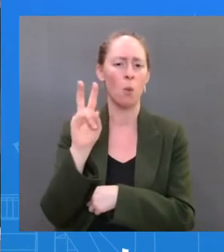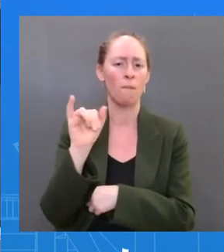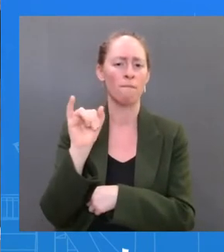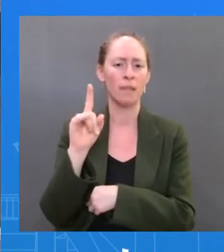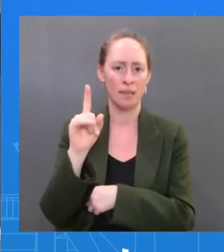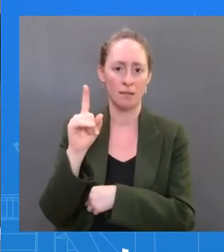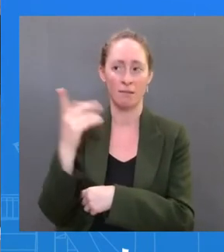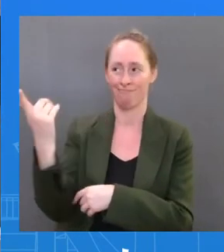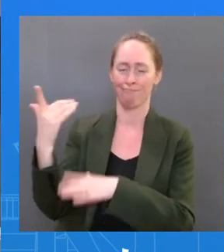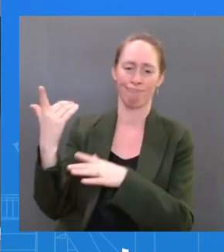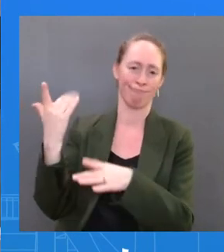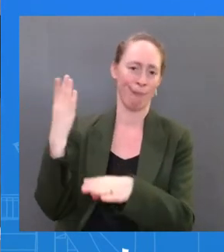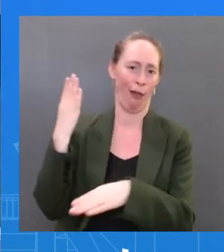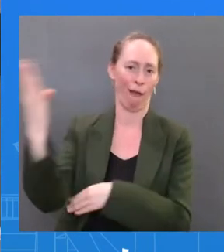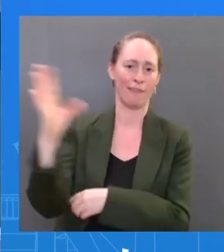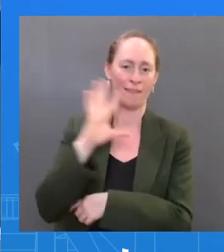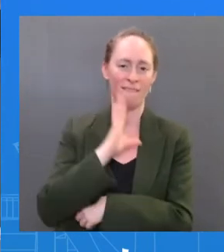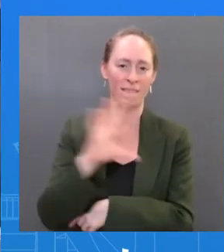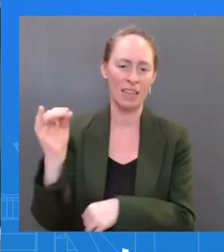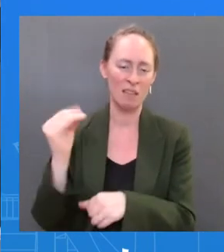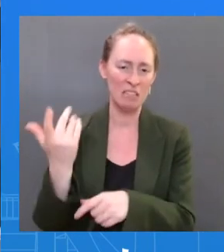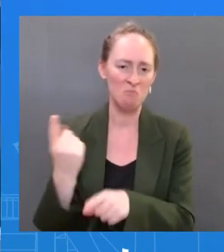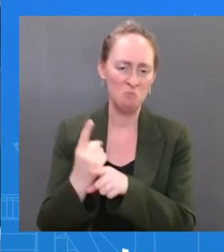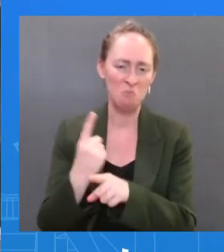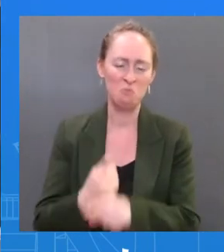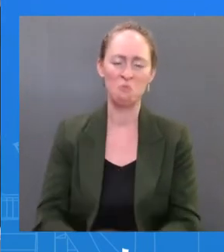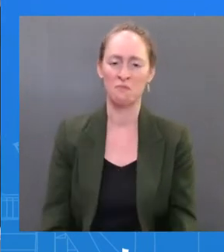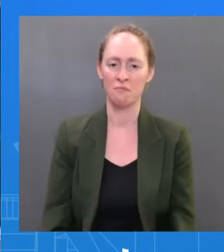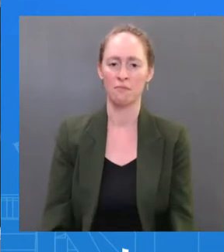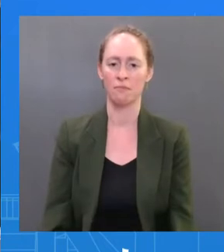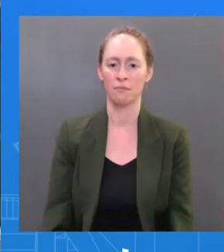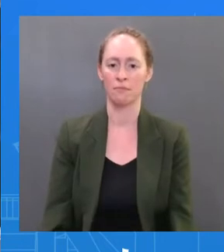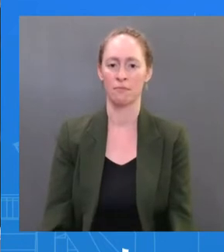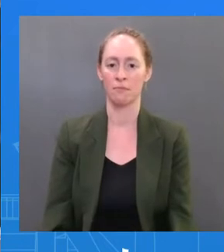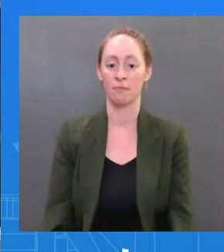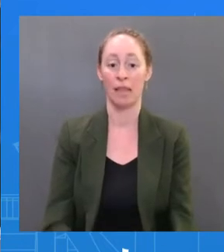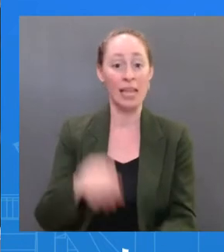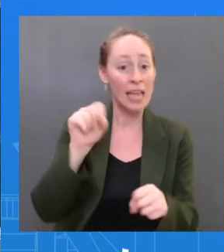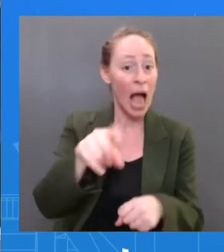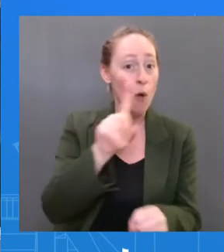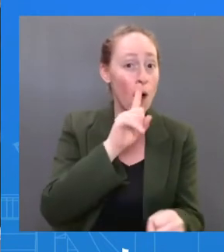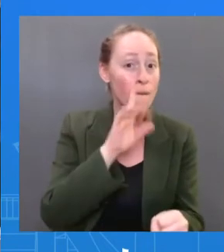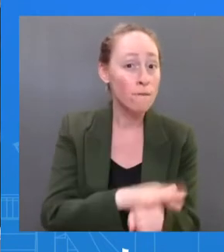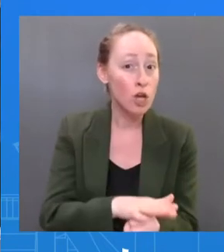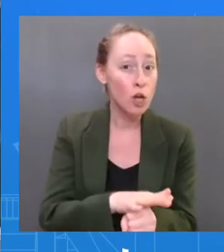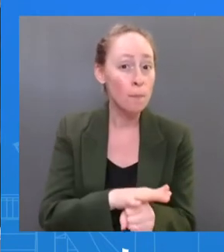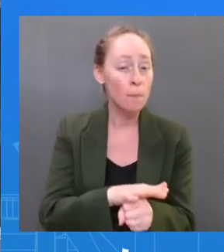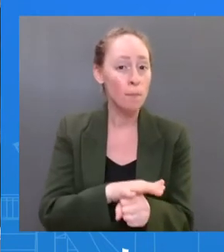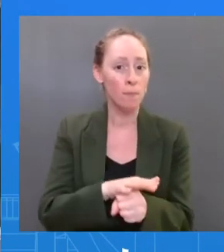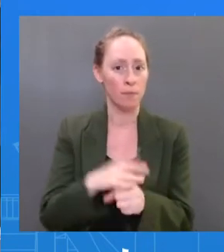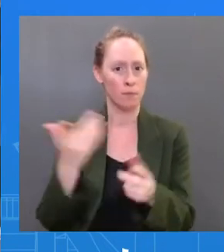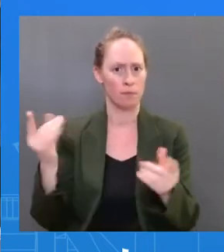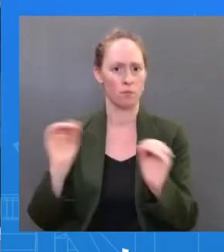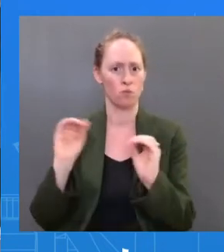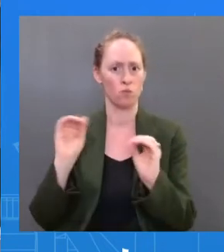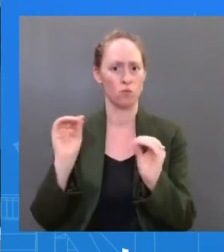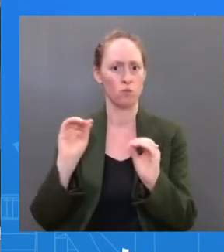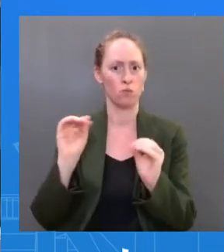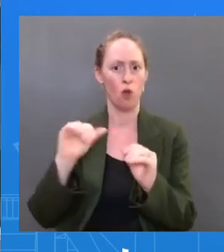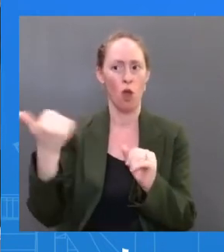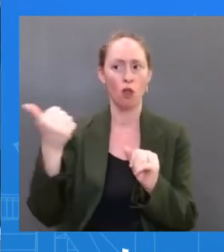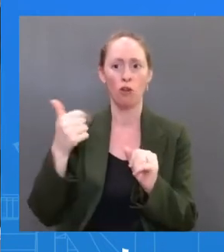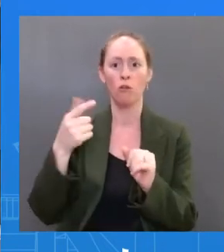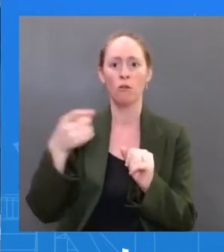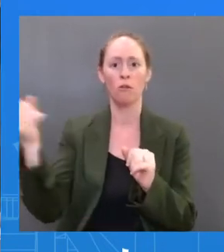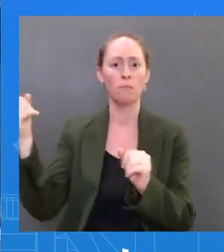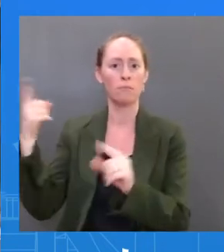positive cases around the President in the last couple of days, or that he was not a close contact of anyone who was